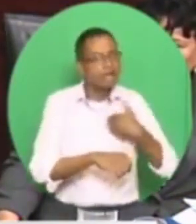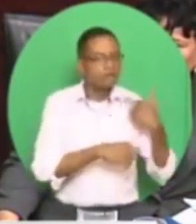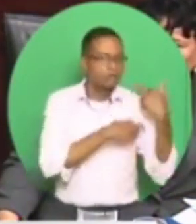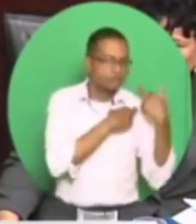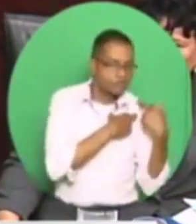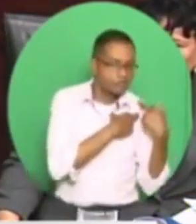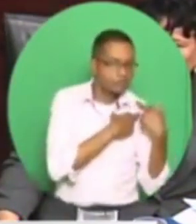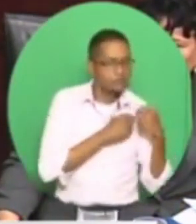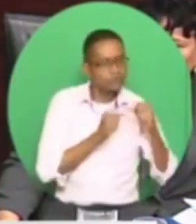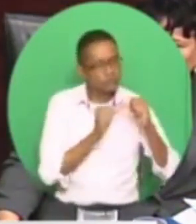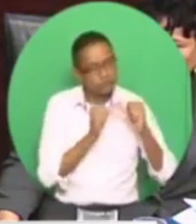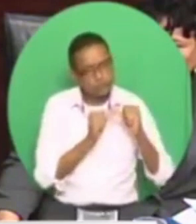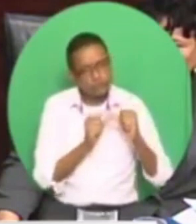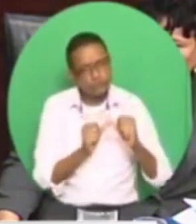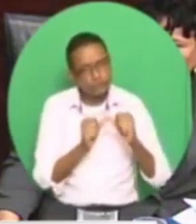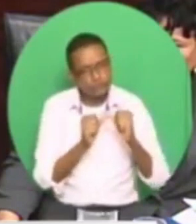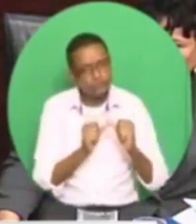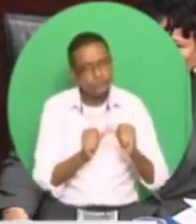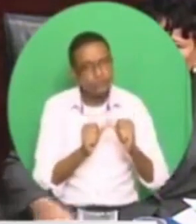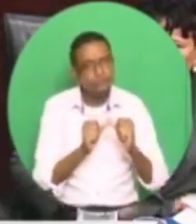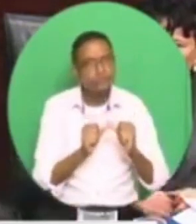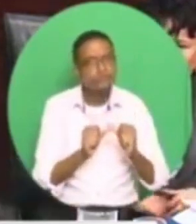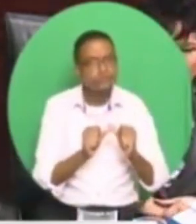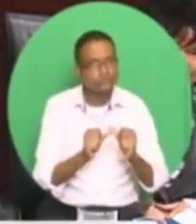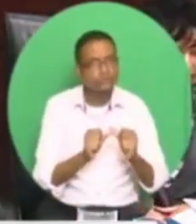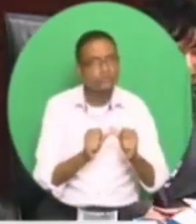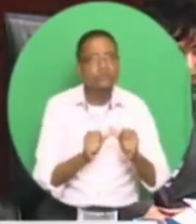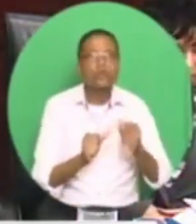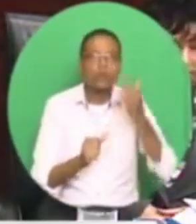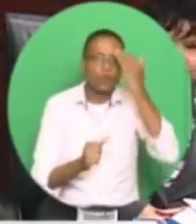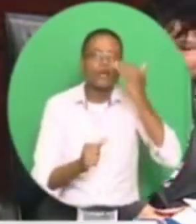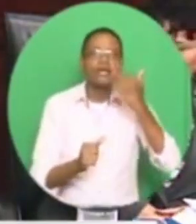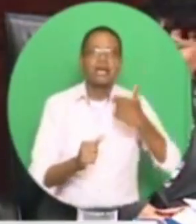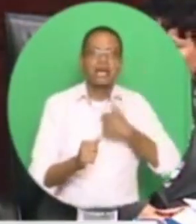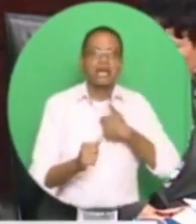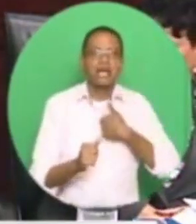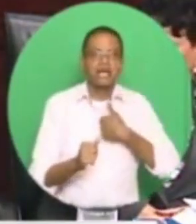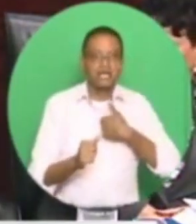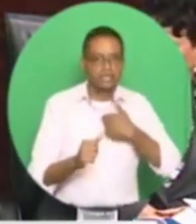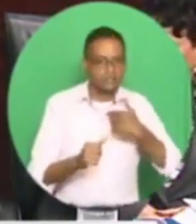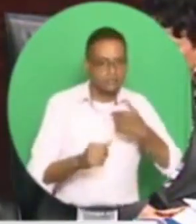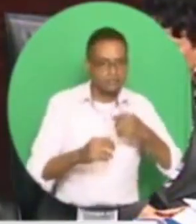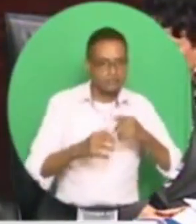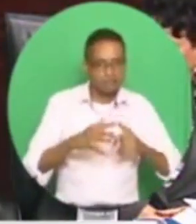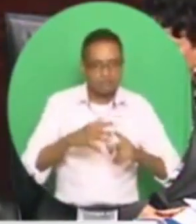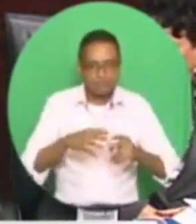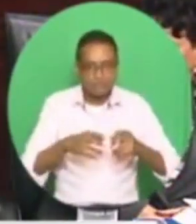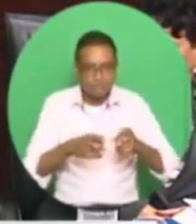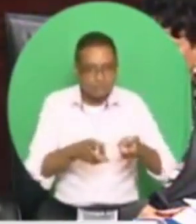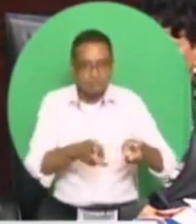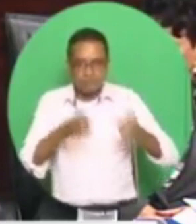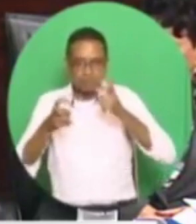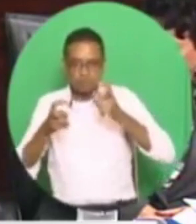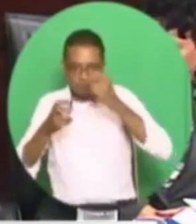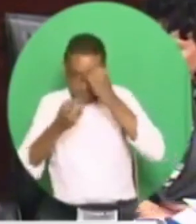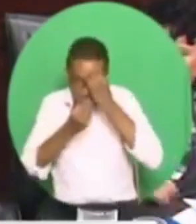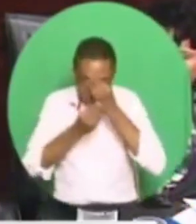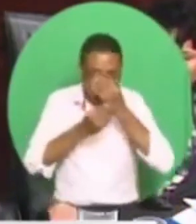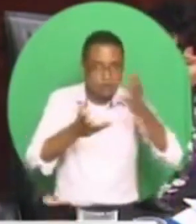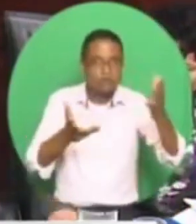to continue on that matter. Madam you know why? I raised the matter. And if they would not investigate, I would investigate.